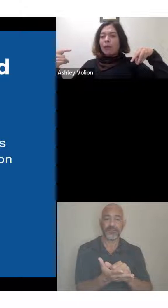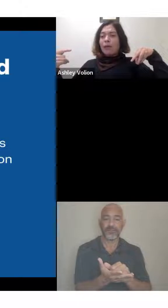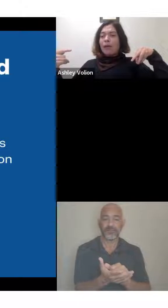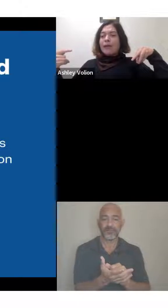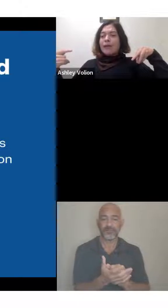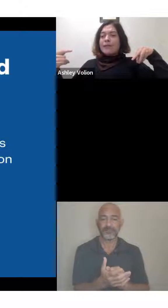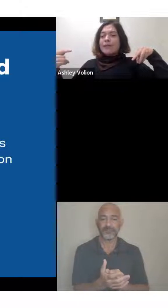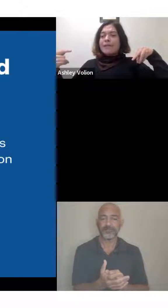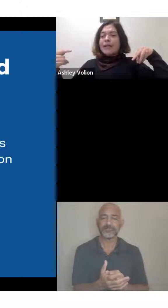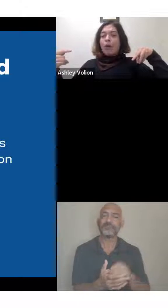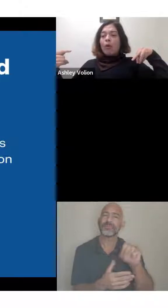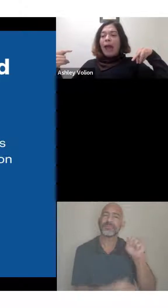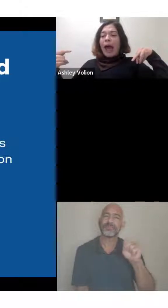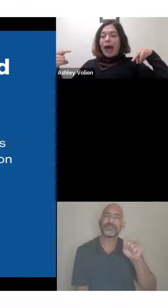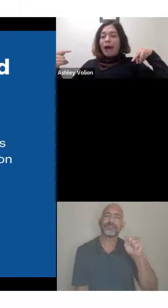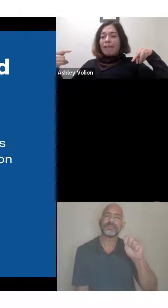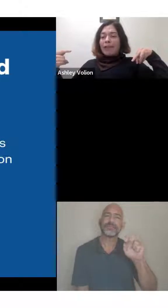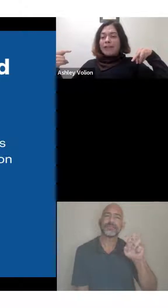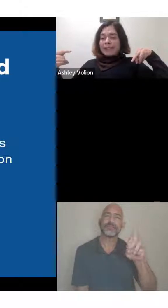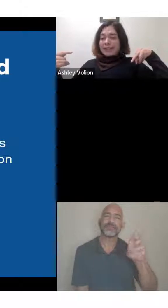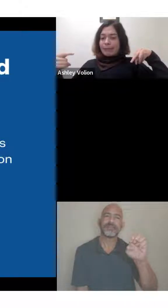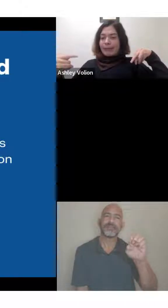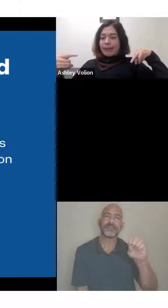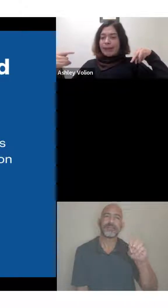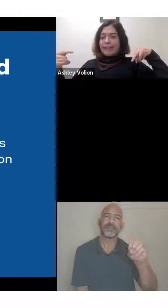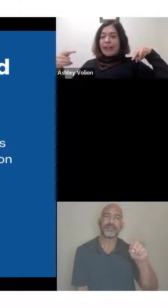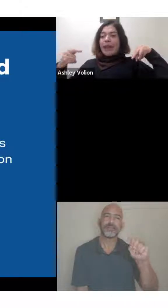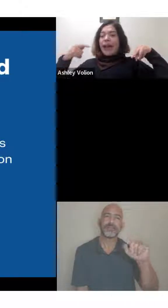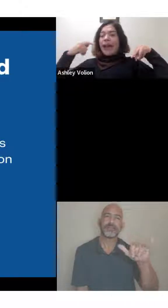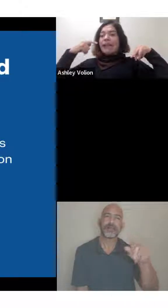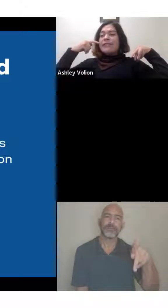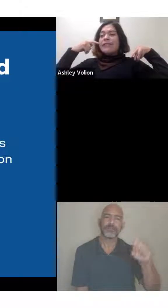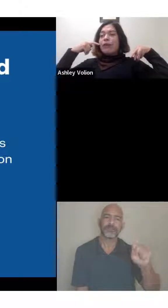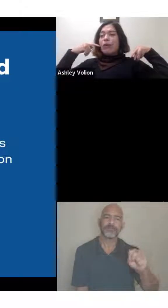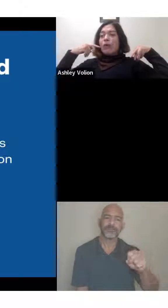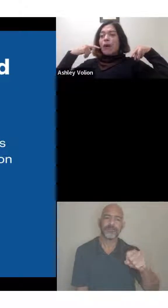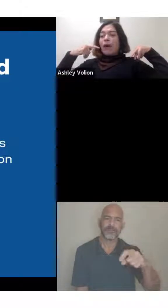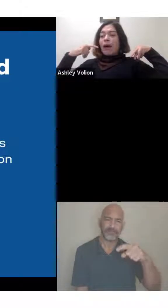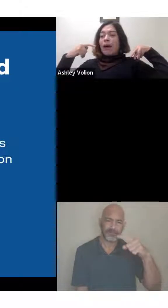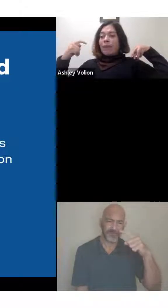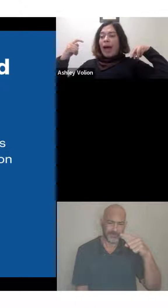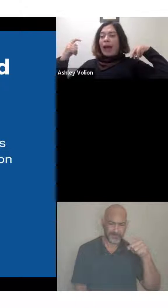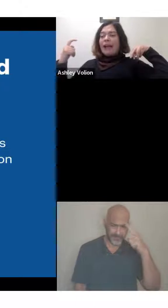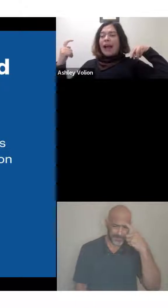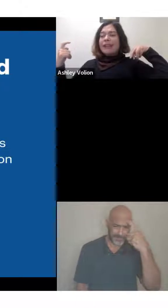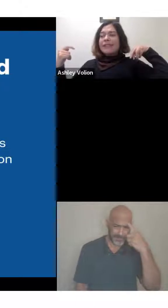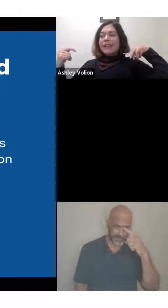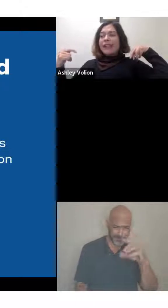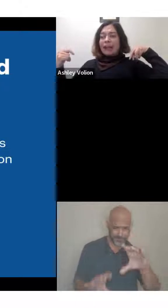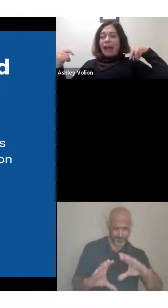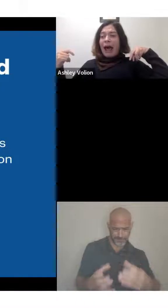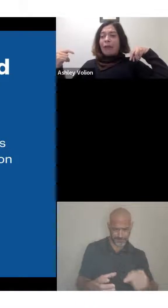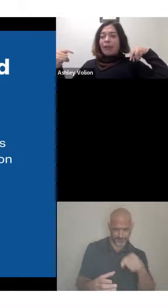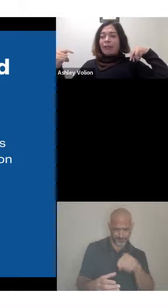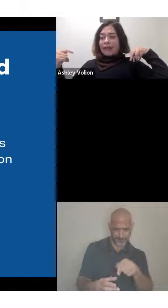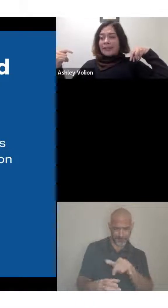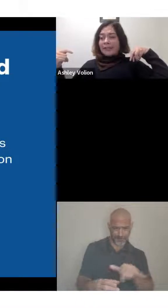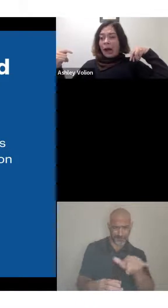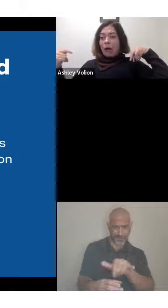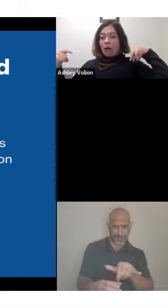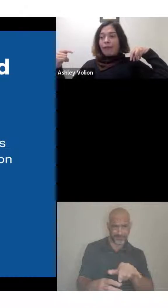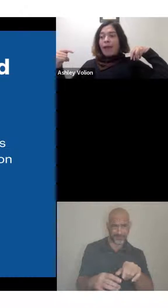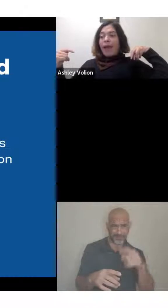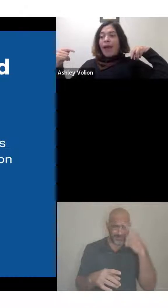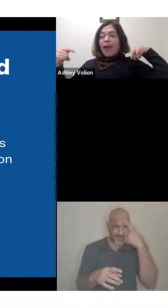both don't have disabilities. And so I see that a lot with